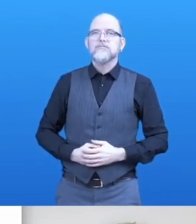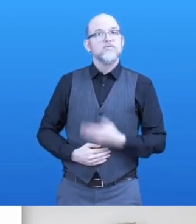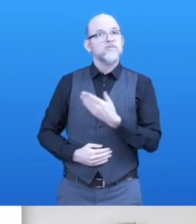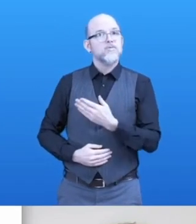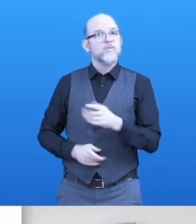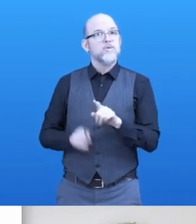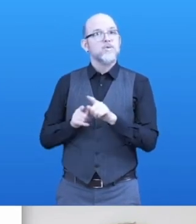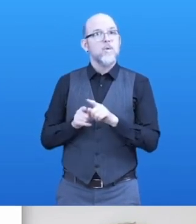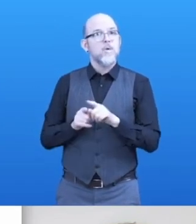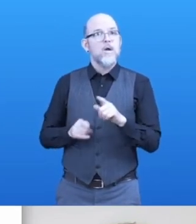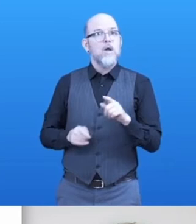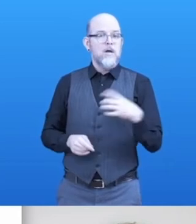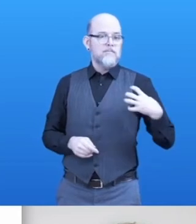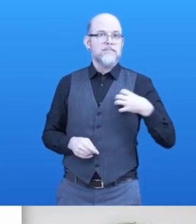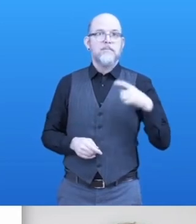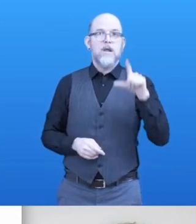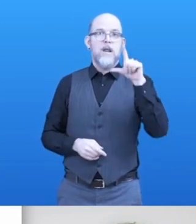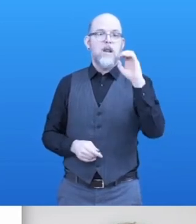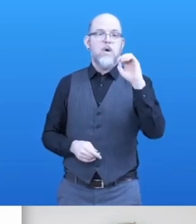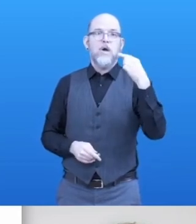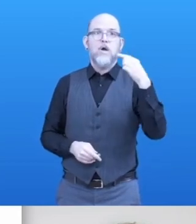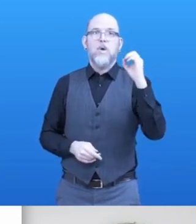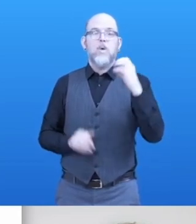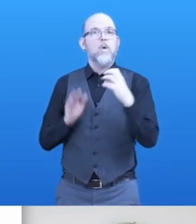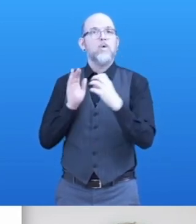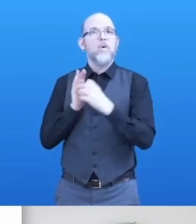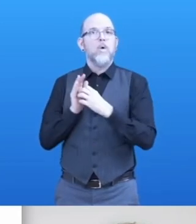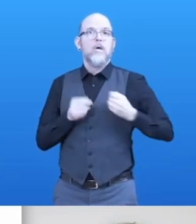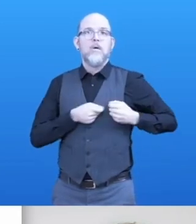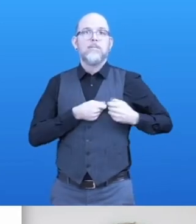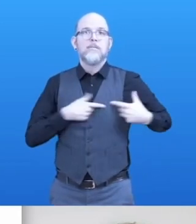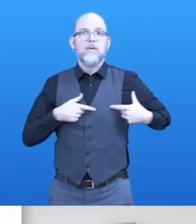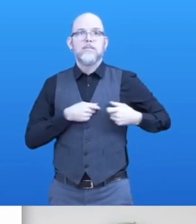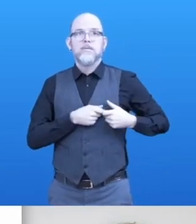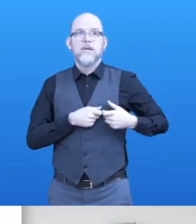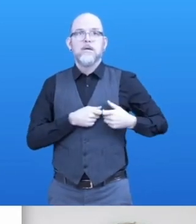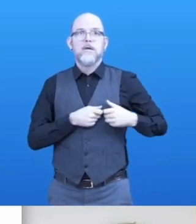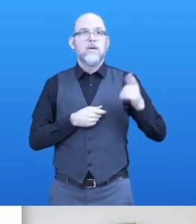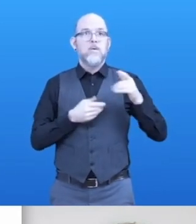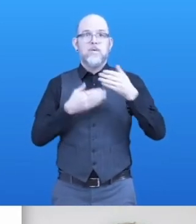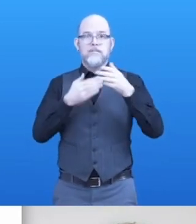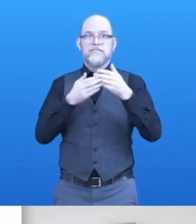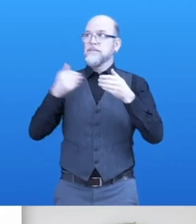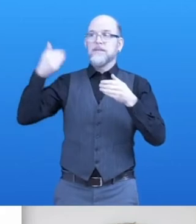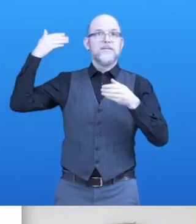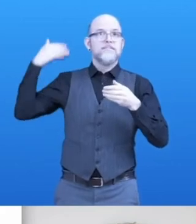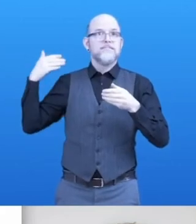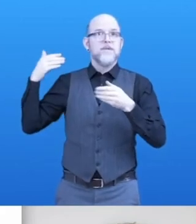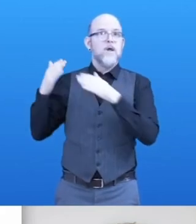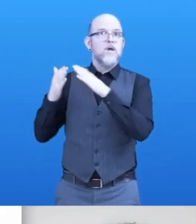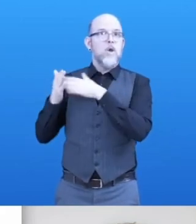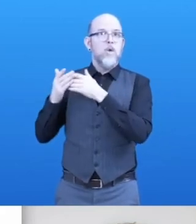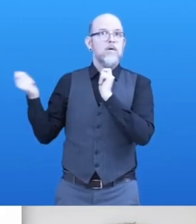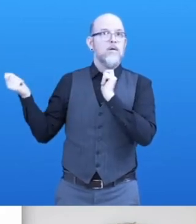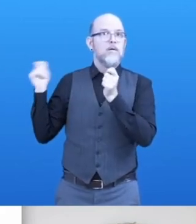And you can insert your own logo and your background logo. So you can customize your avatar